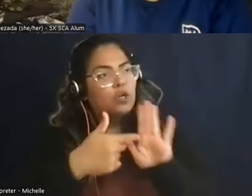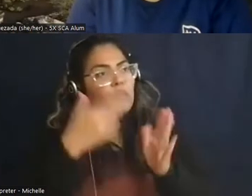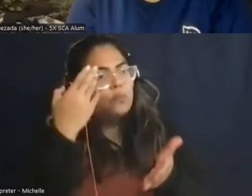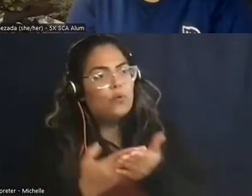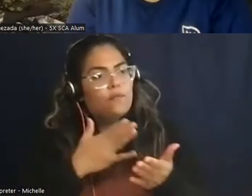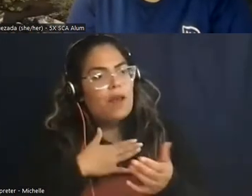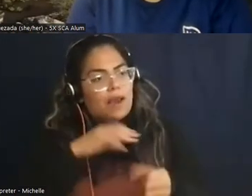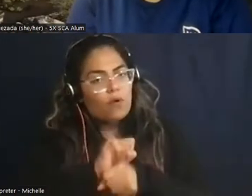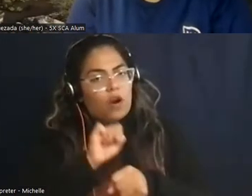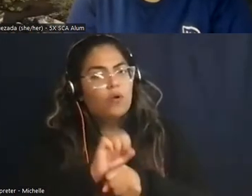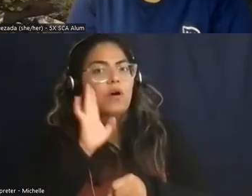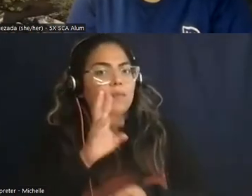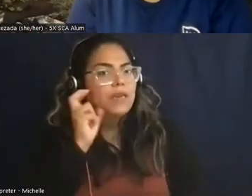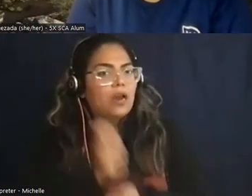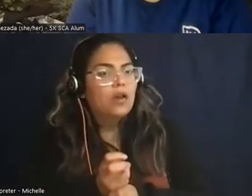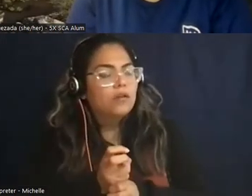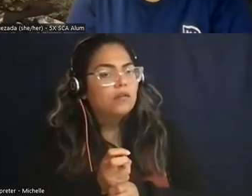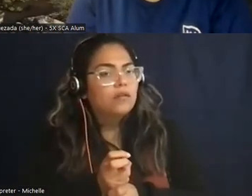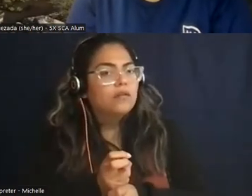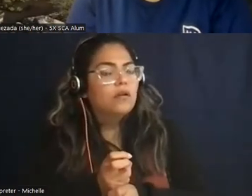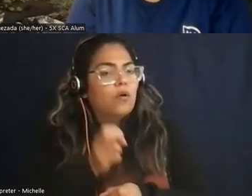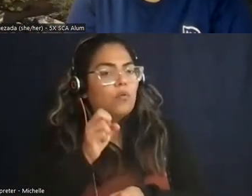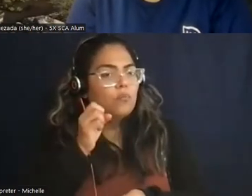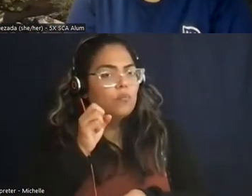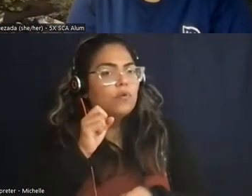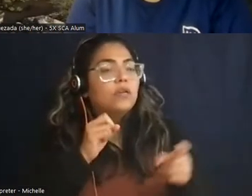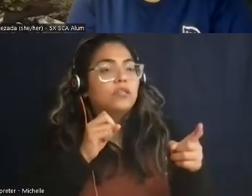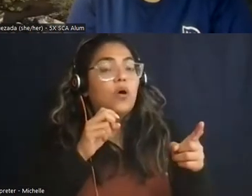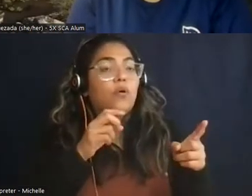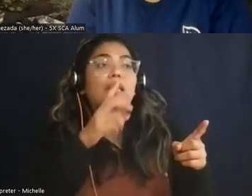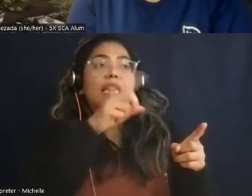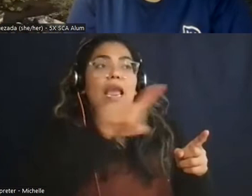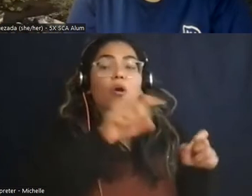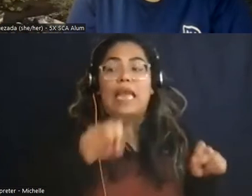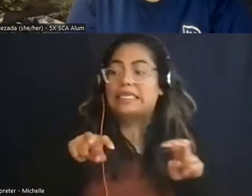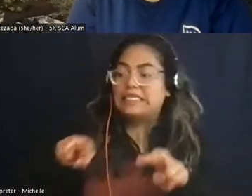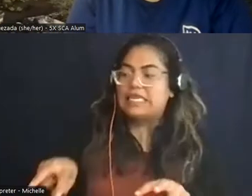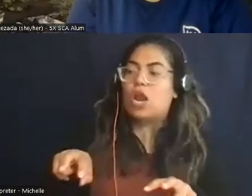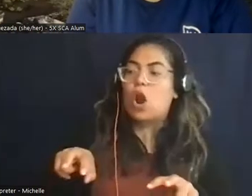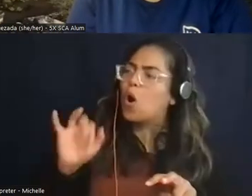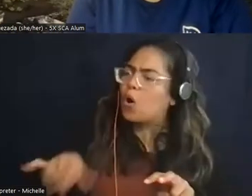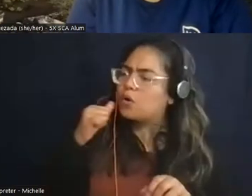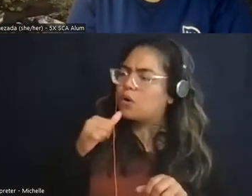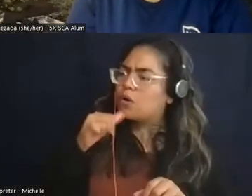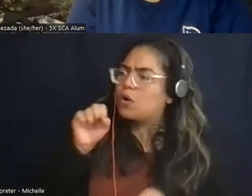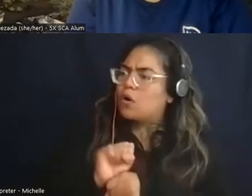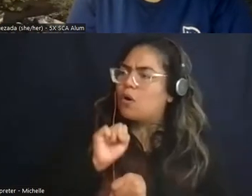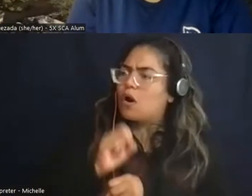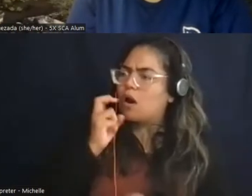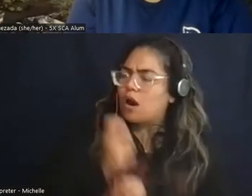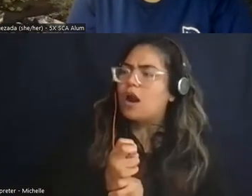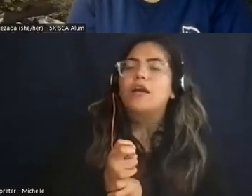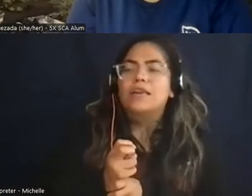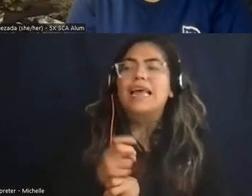divisions see my hard work and then maybe when an opportunity comes up they'll hire me so there was an opportunity that came